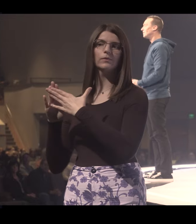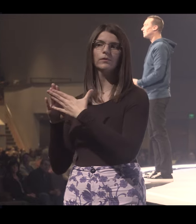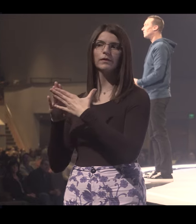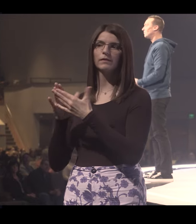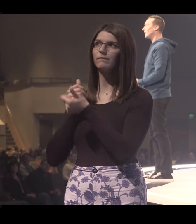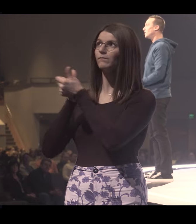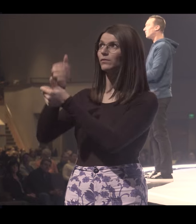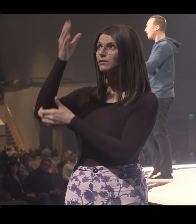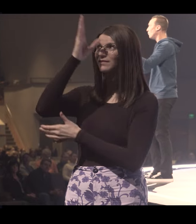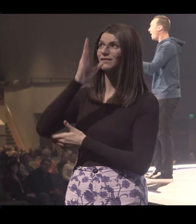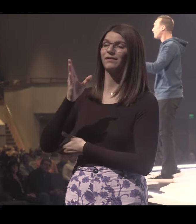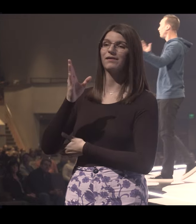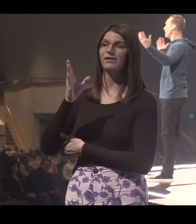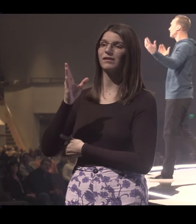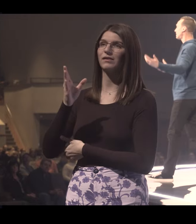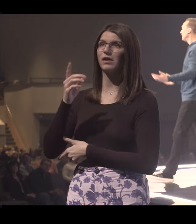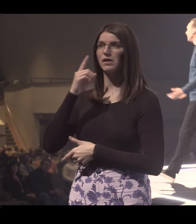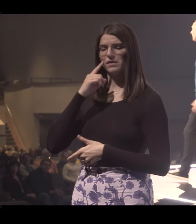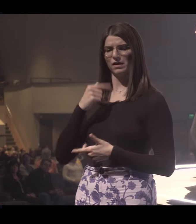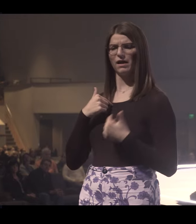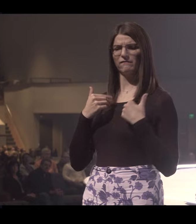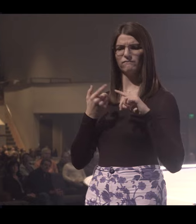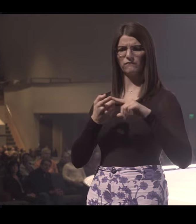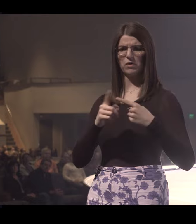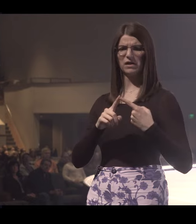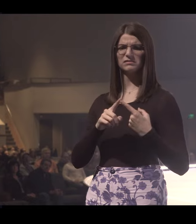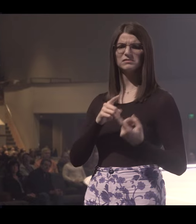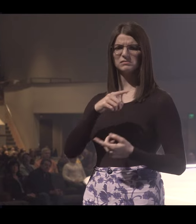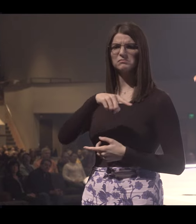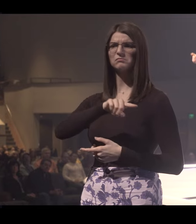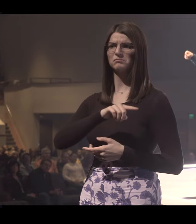community. And you're thinking, why, friends?